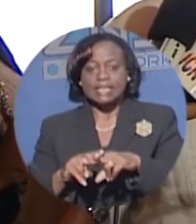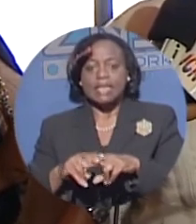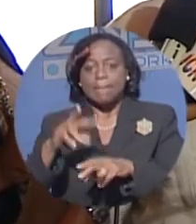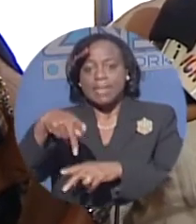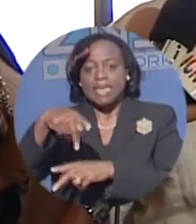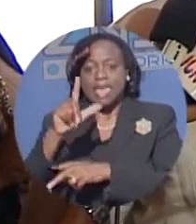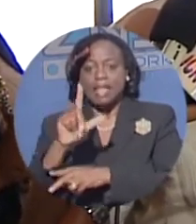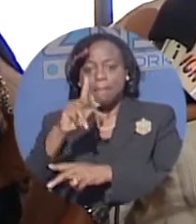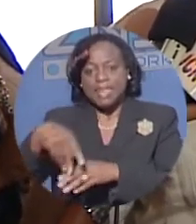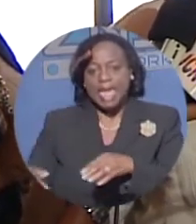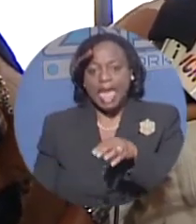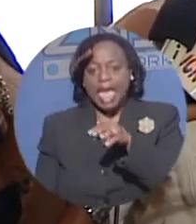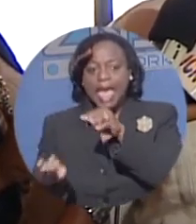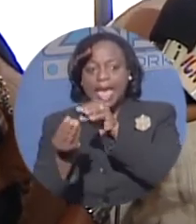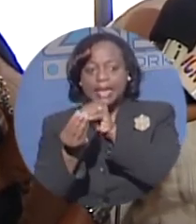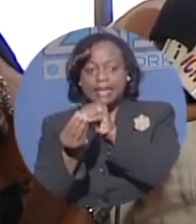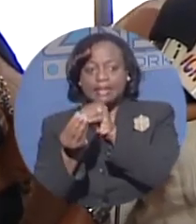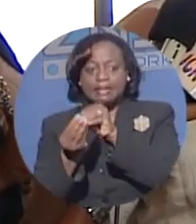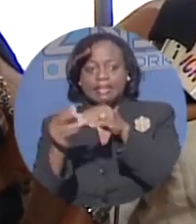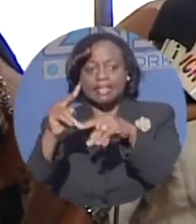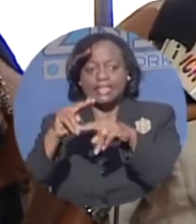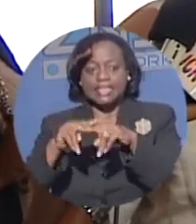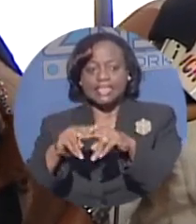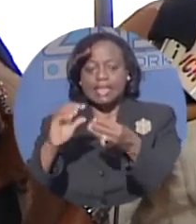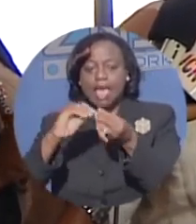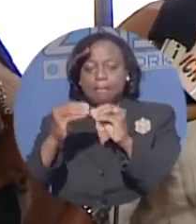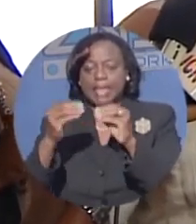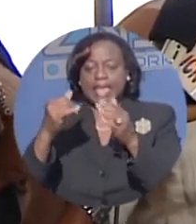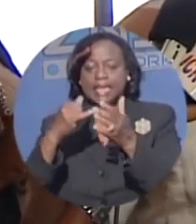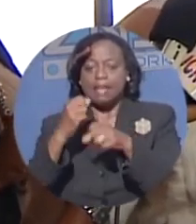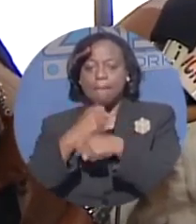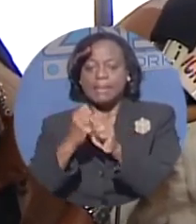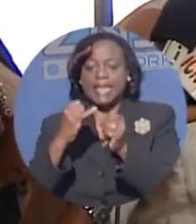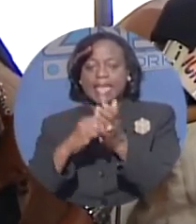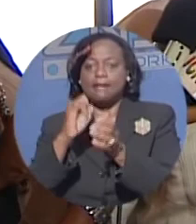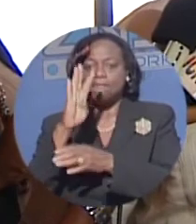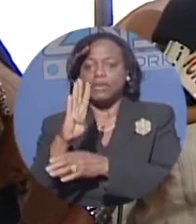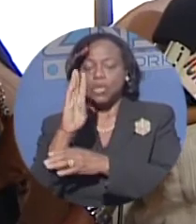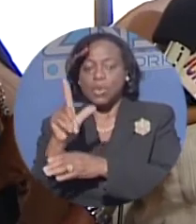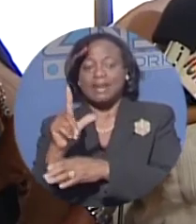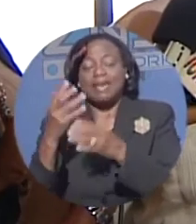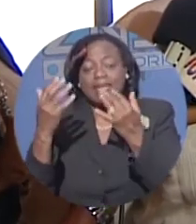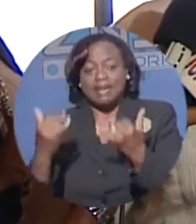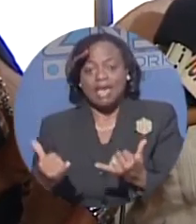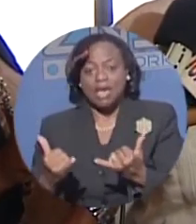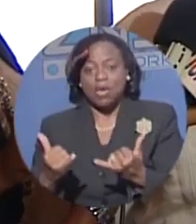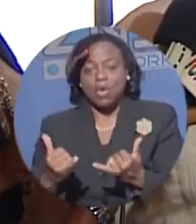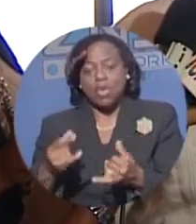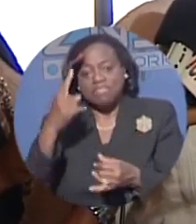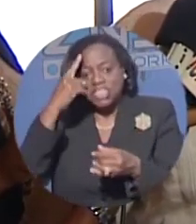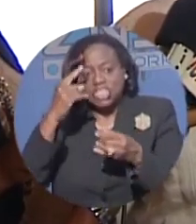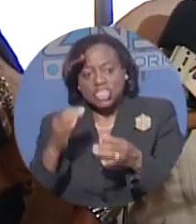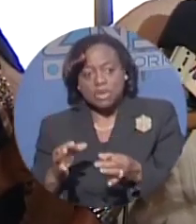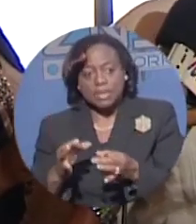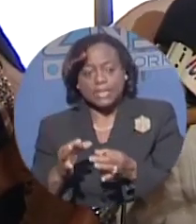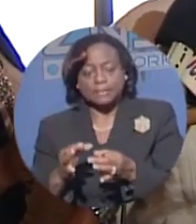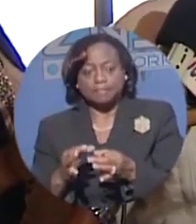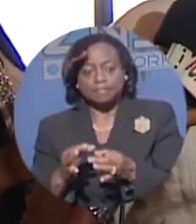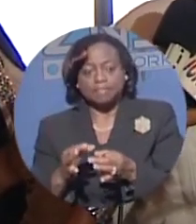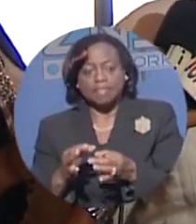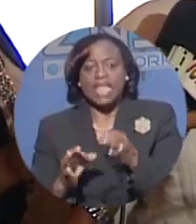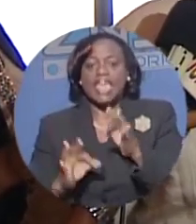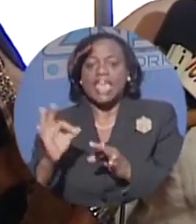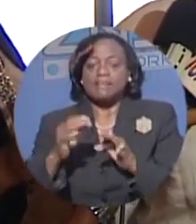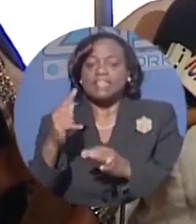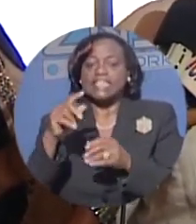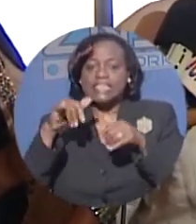when they came to office and made it 41. We'll have to determine whether or not the 40 we decided in 1997 is still